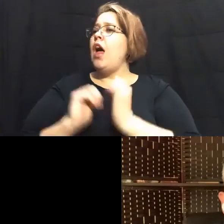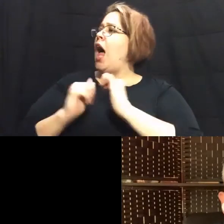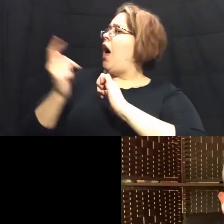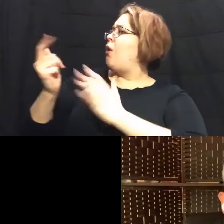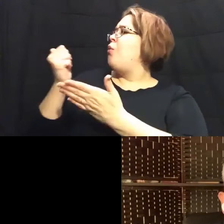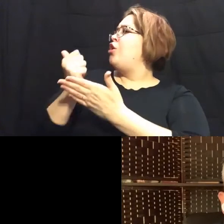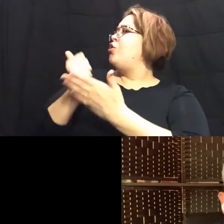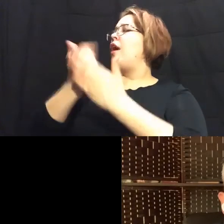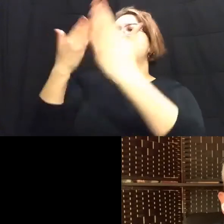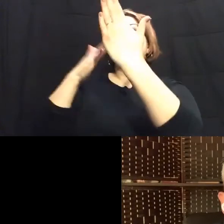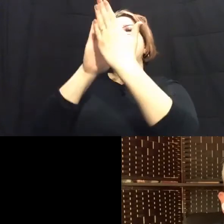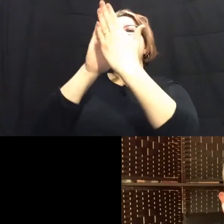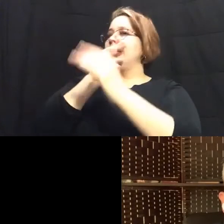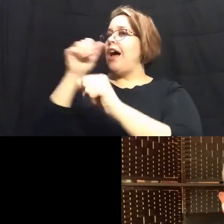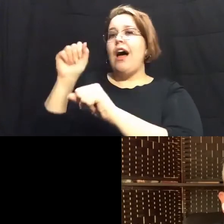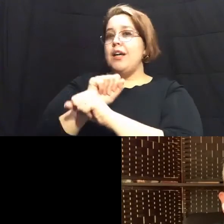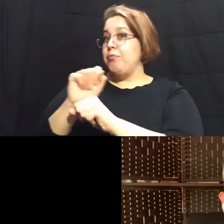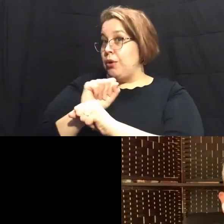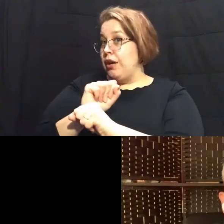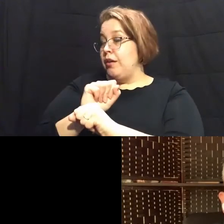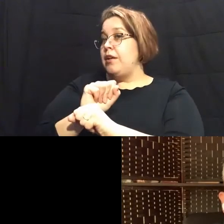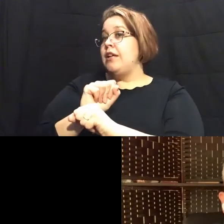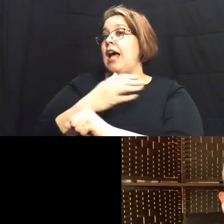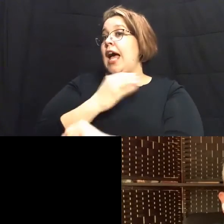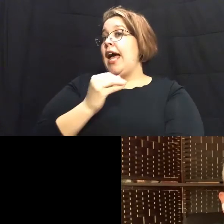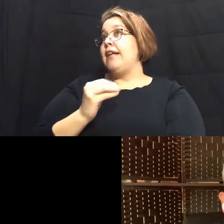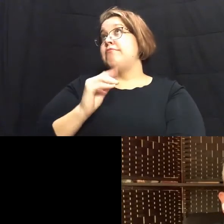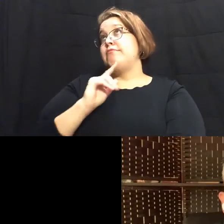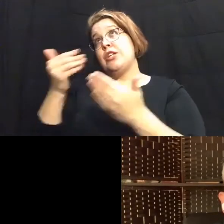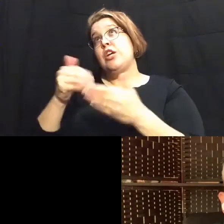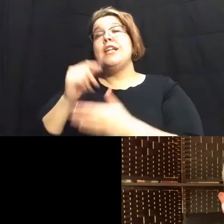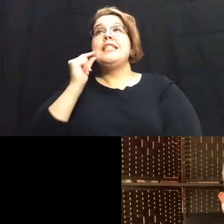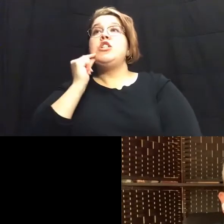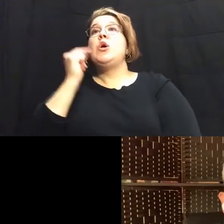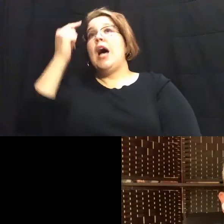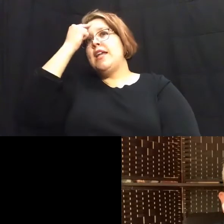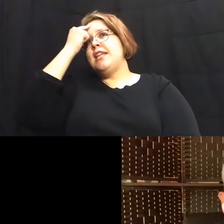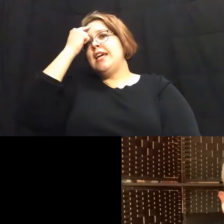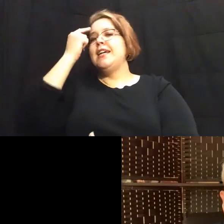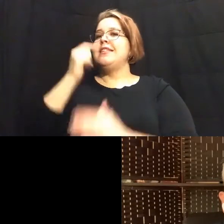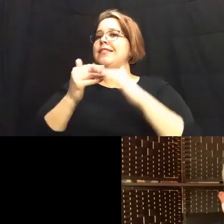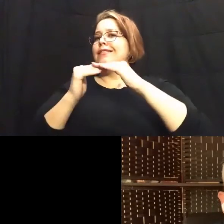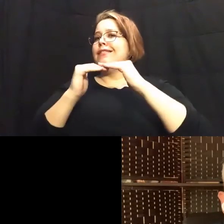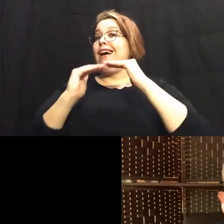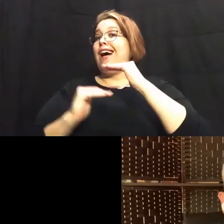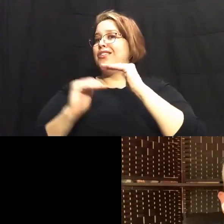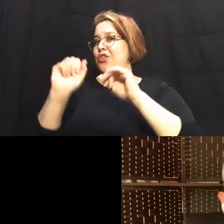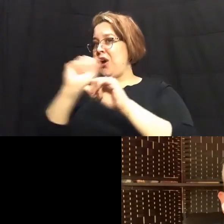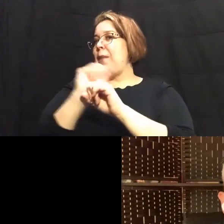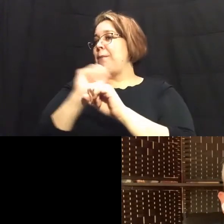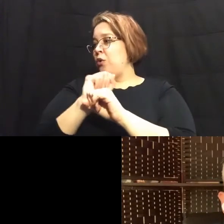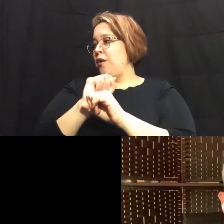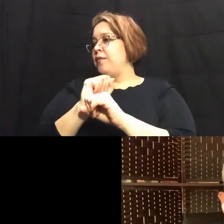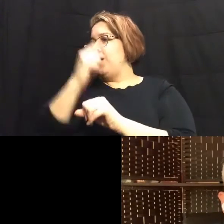address unemployment and actually in san antonio i think it's more under employment of older